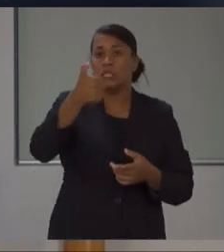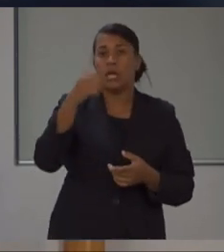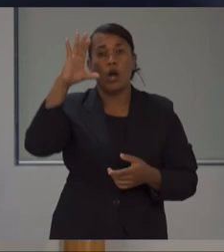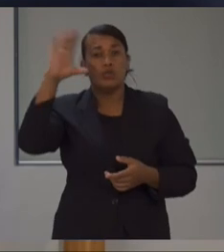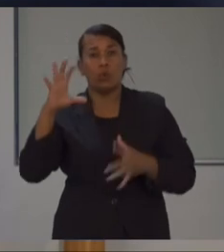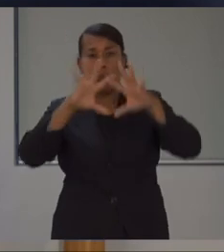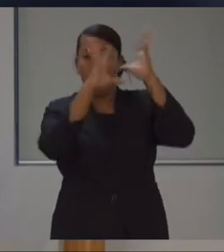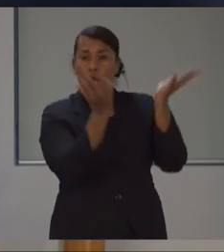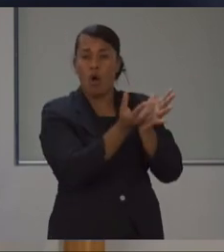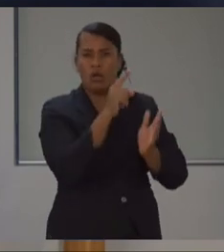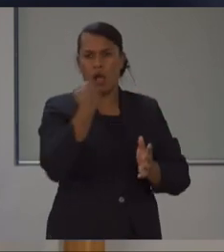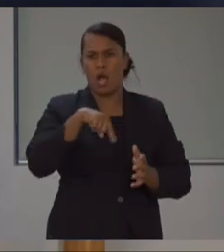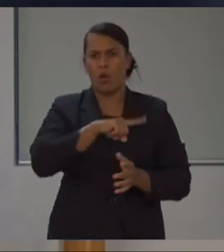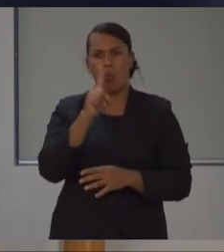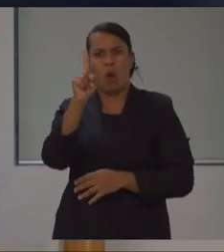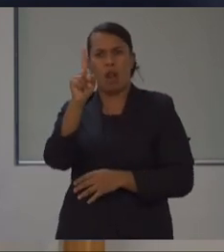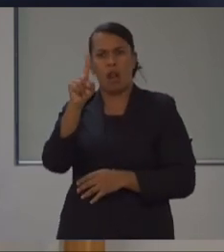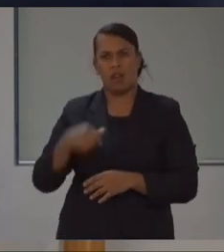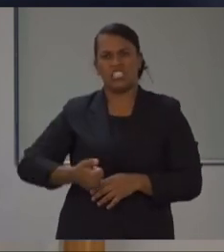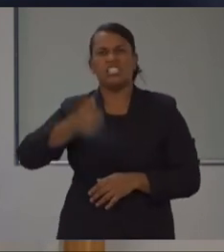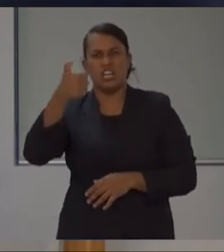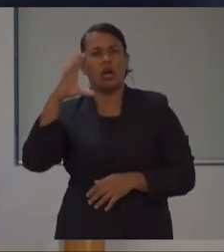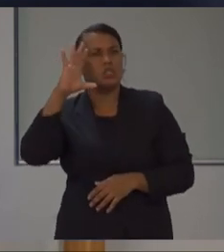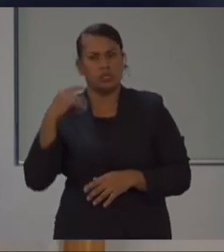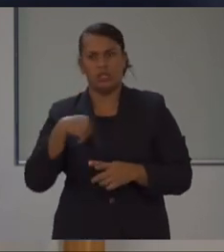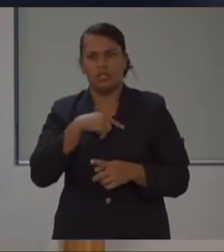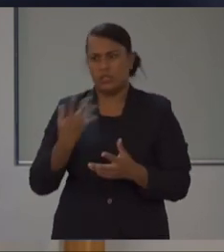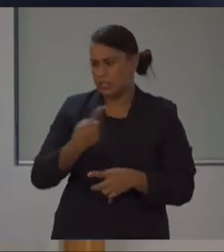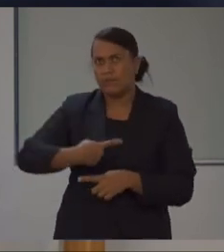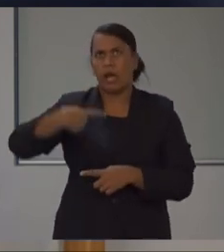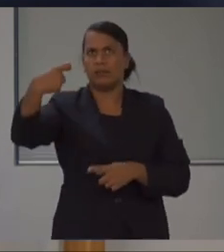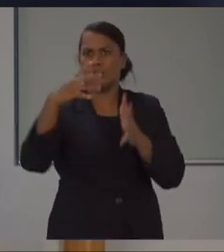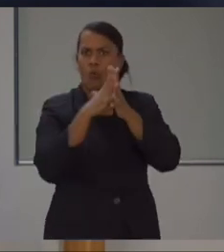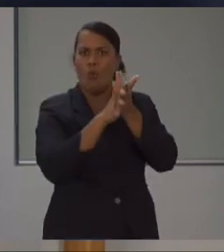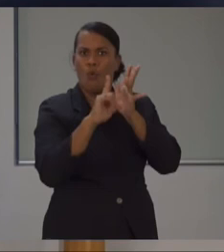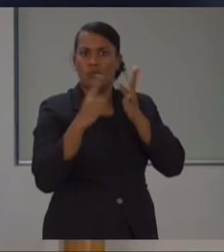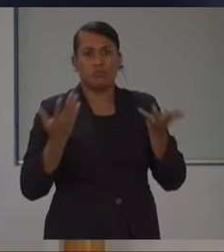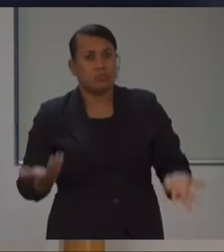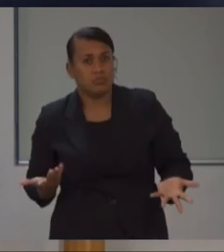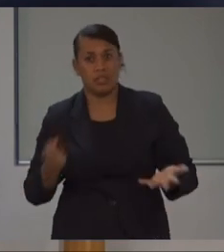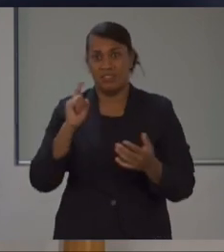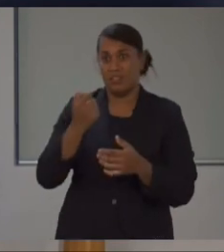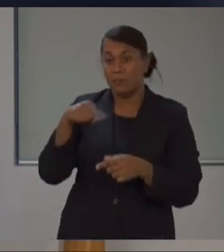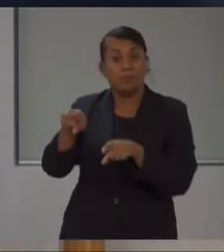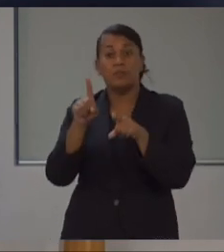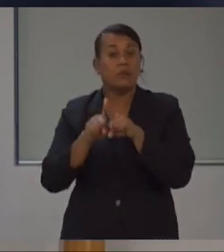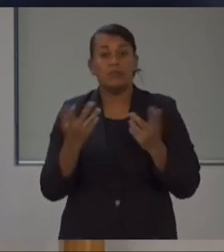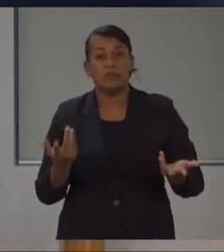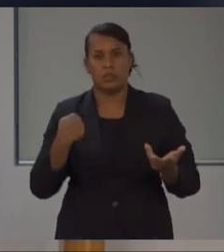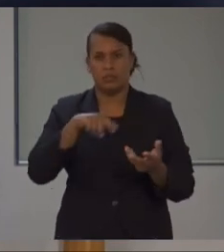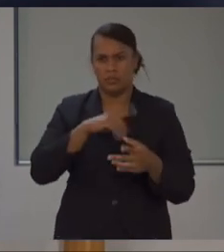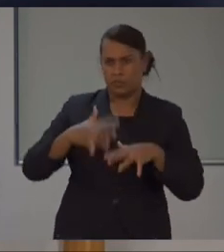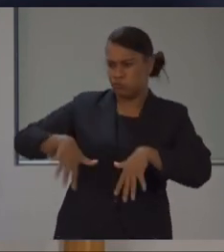to talk about our response. Then, in itself, says the robustness and the resilience we have and also the